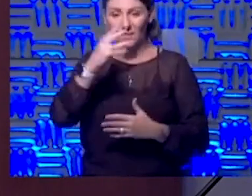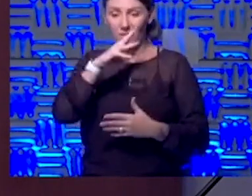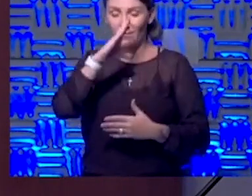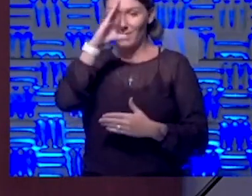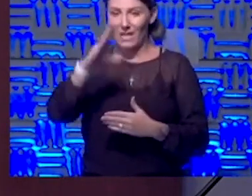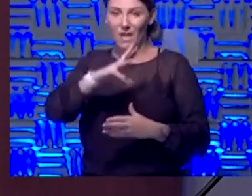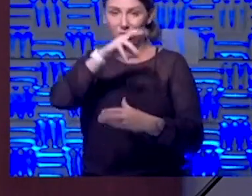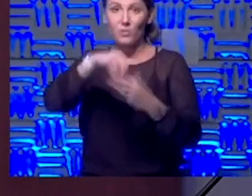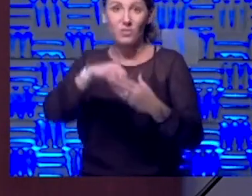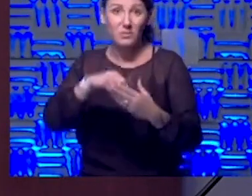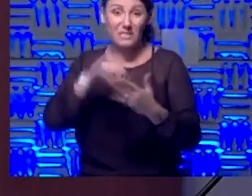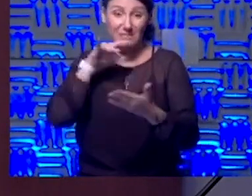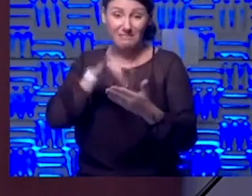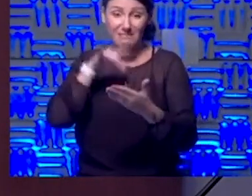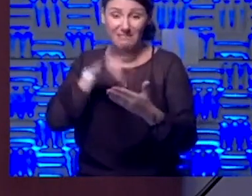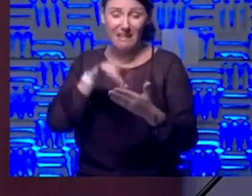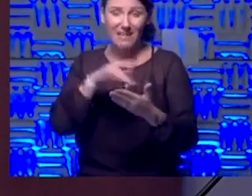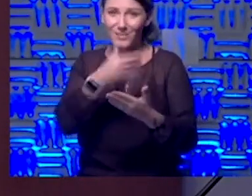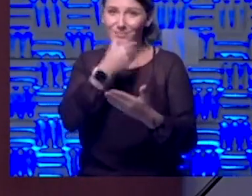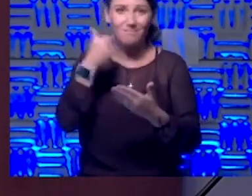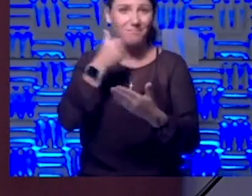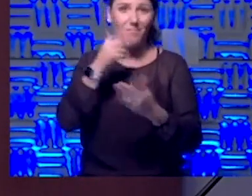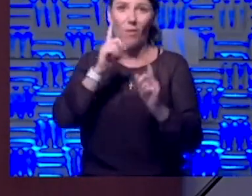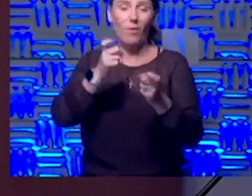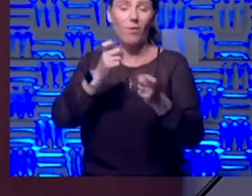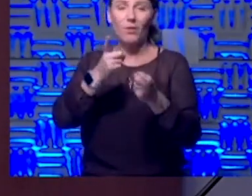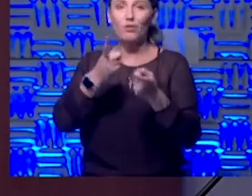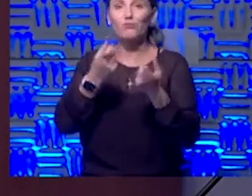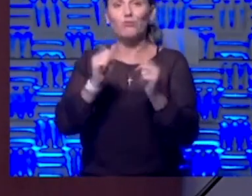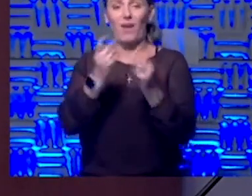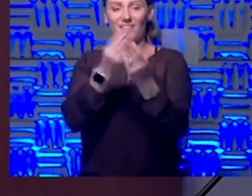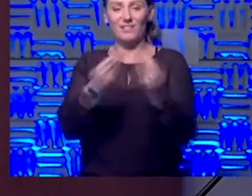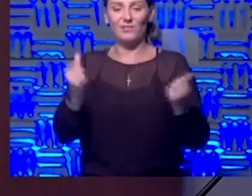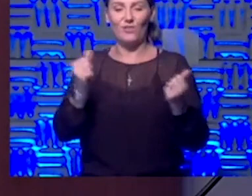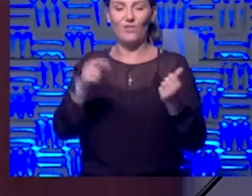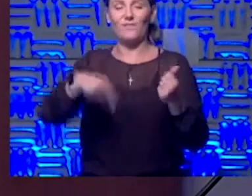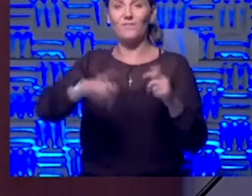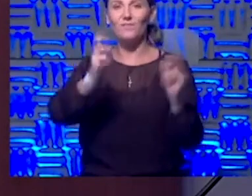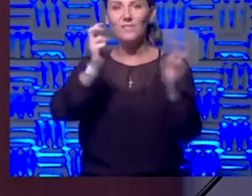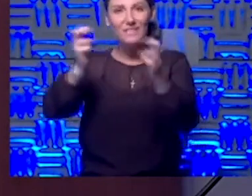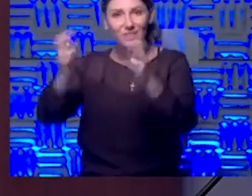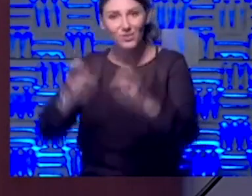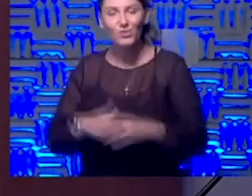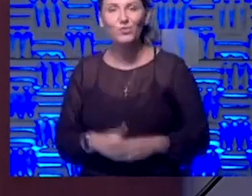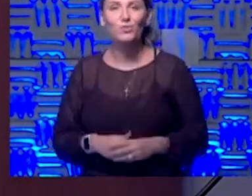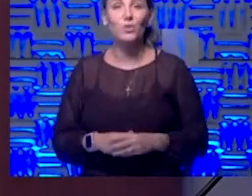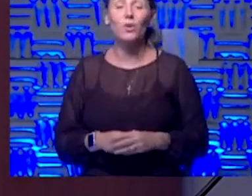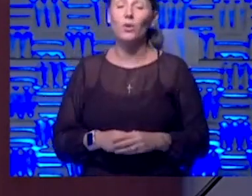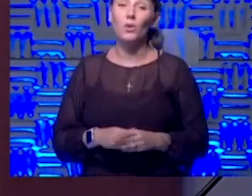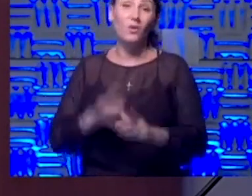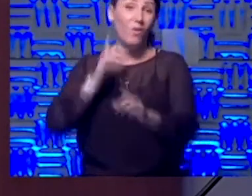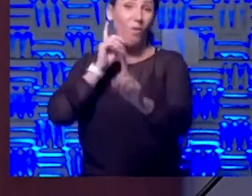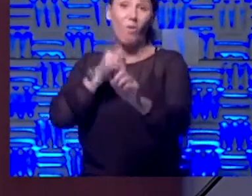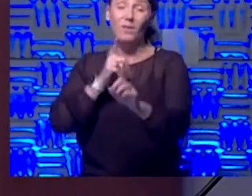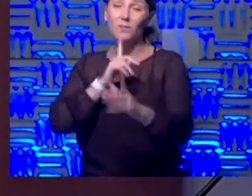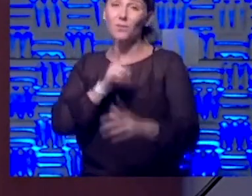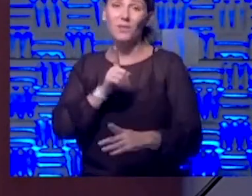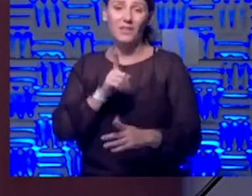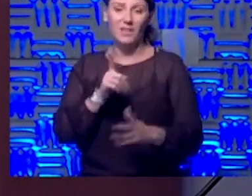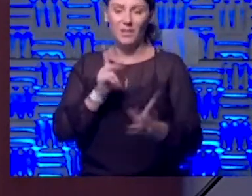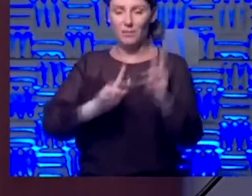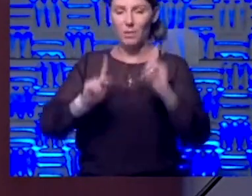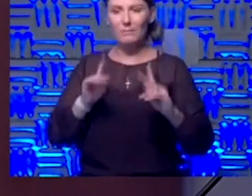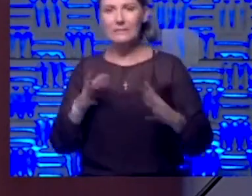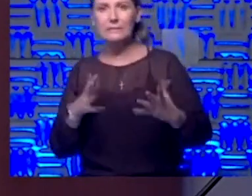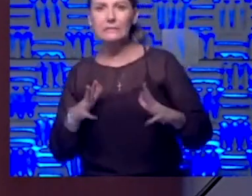reward to know that you've helped us try to solve this issue. And ultimately, for those that are hesitant out